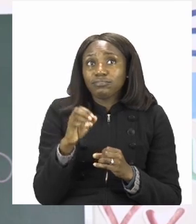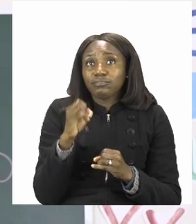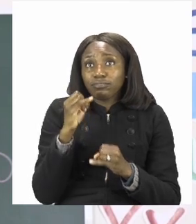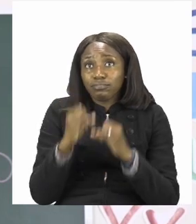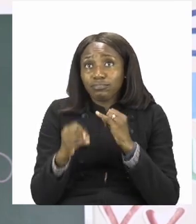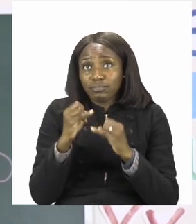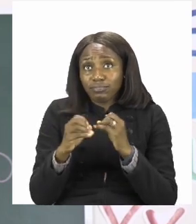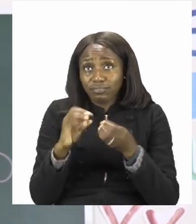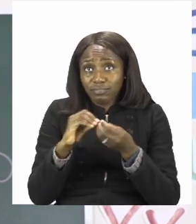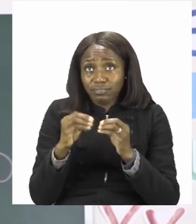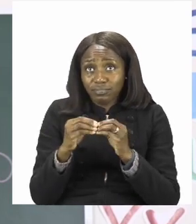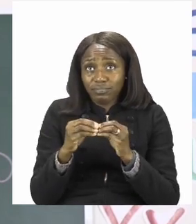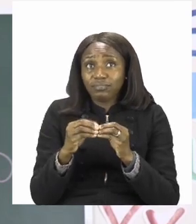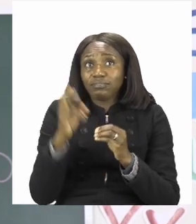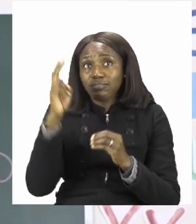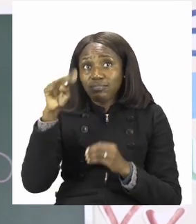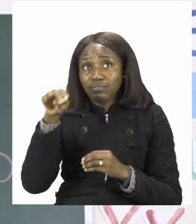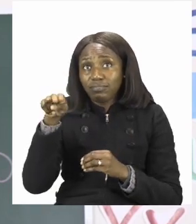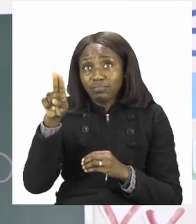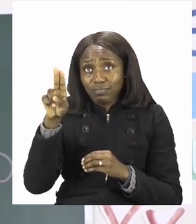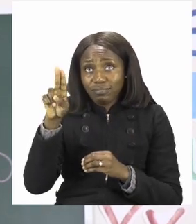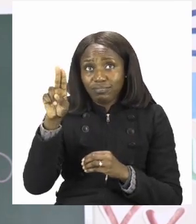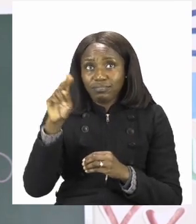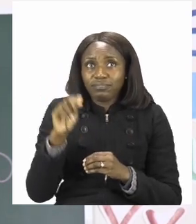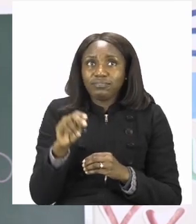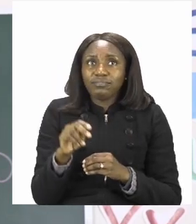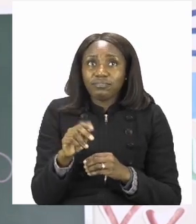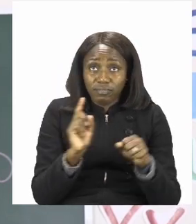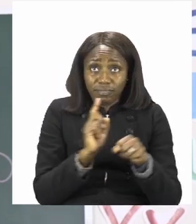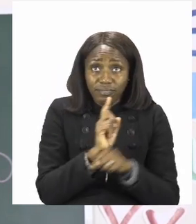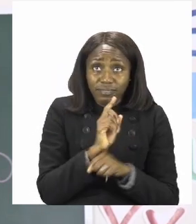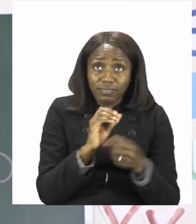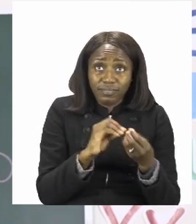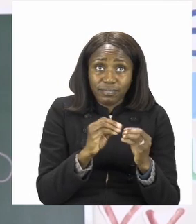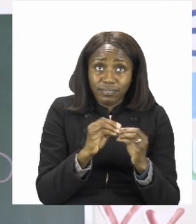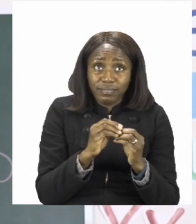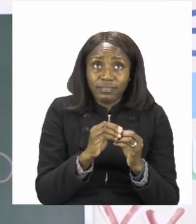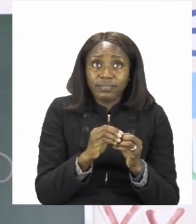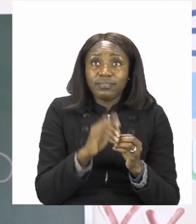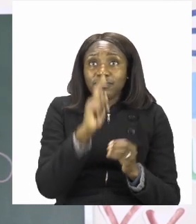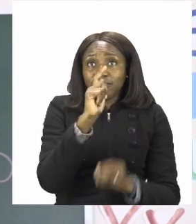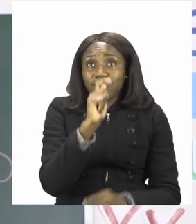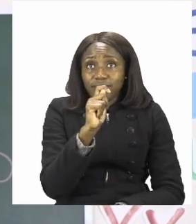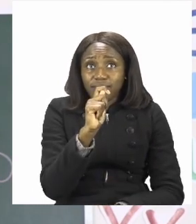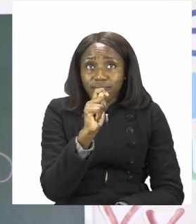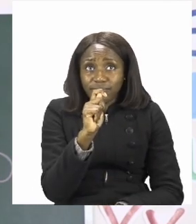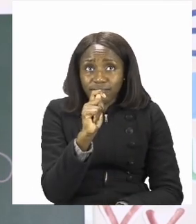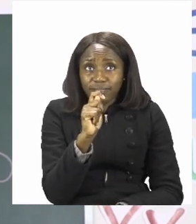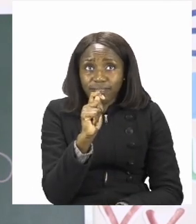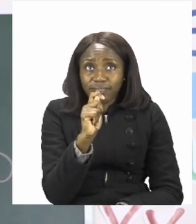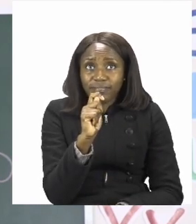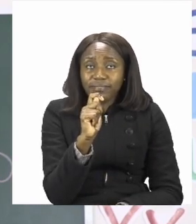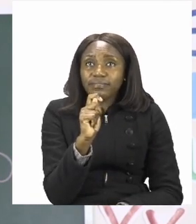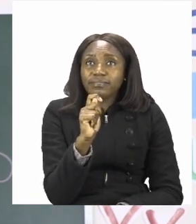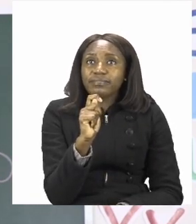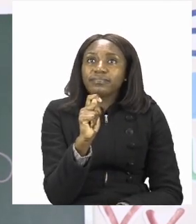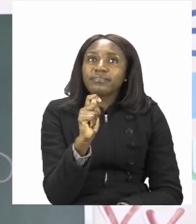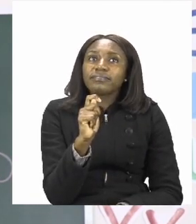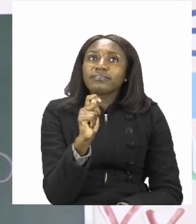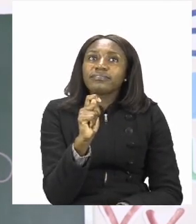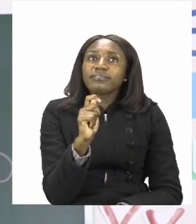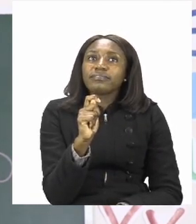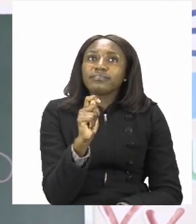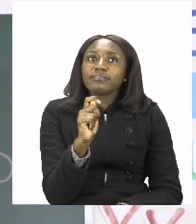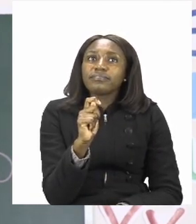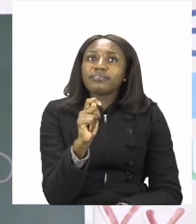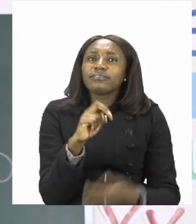number are units and then the next numbers are tens. Which means that